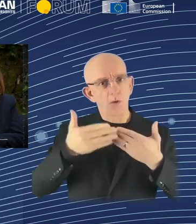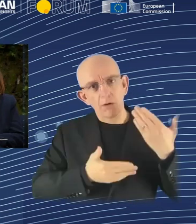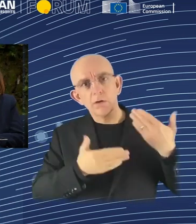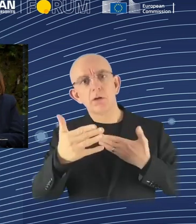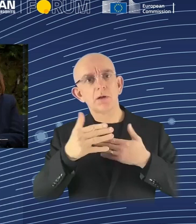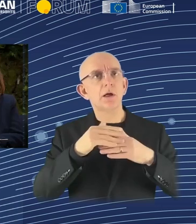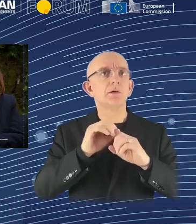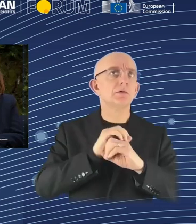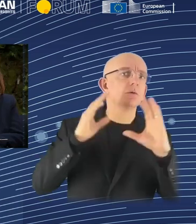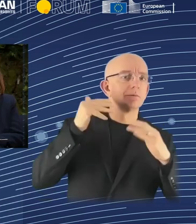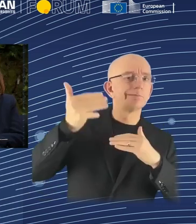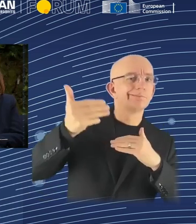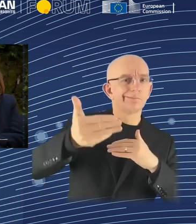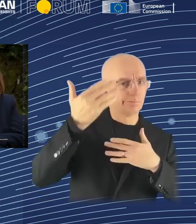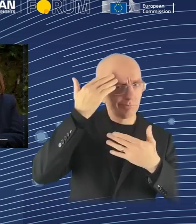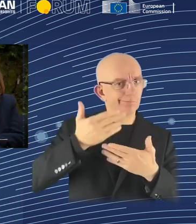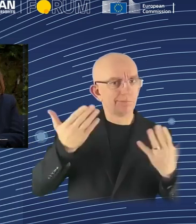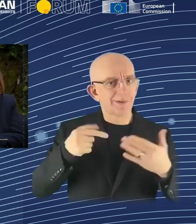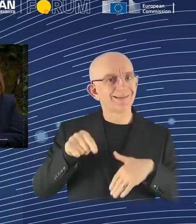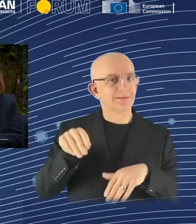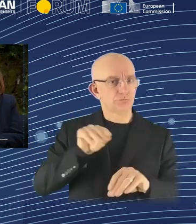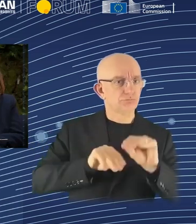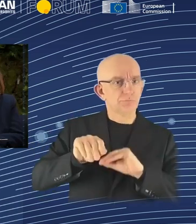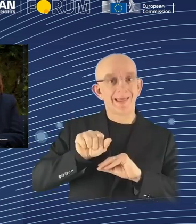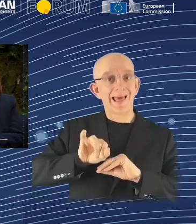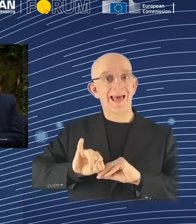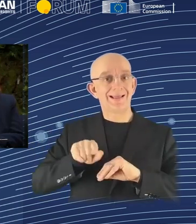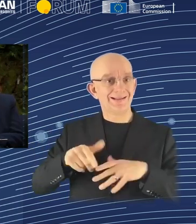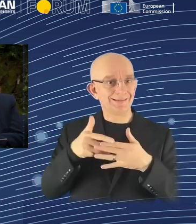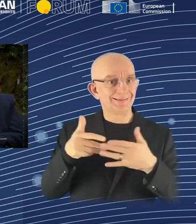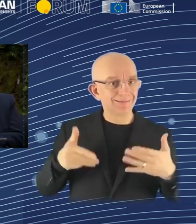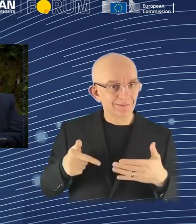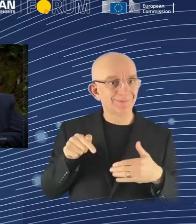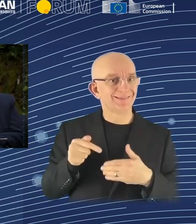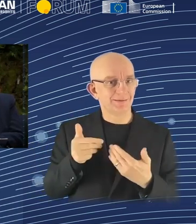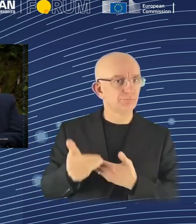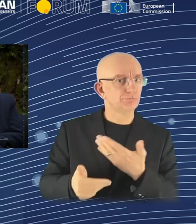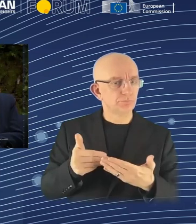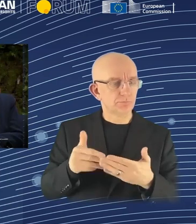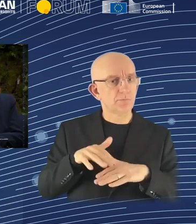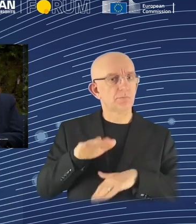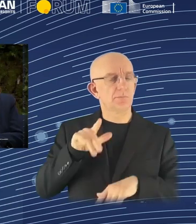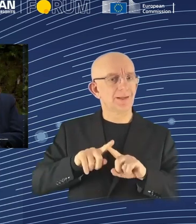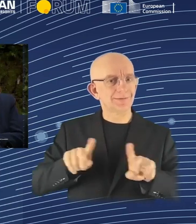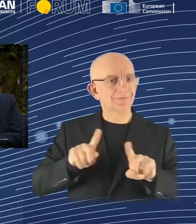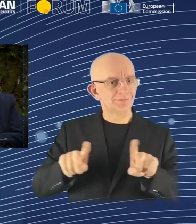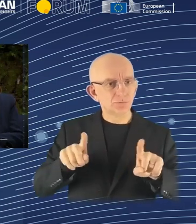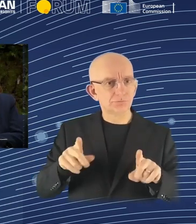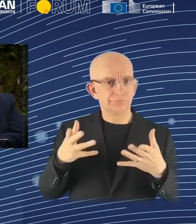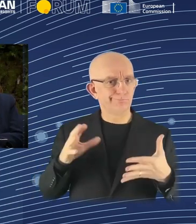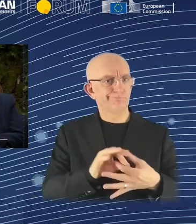that ask commission, that allow them themselves to be switched off and so on. So this is a direction that my research is taking.